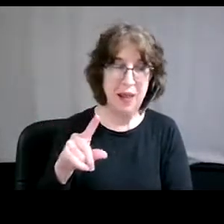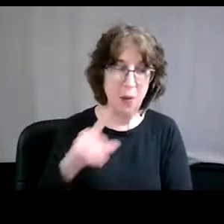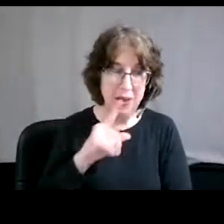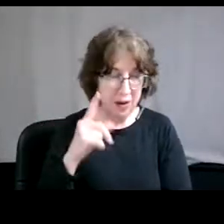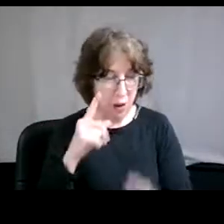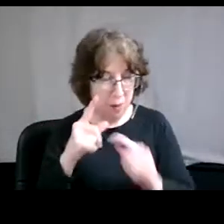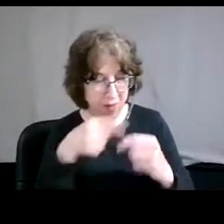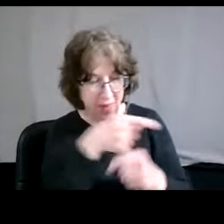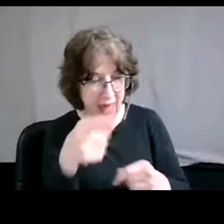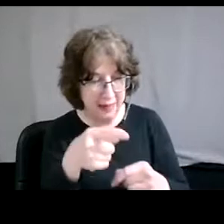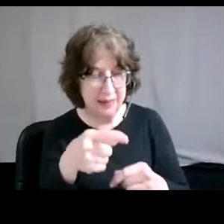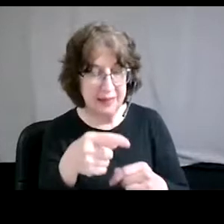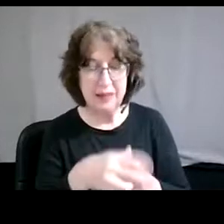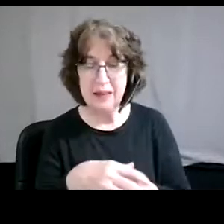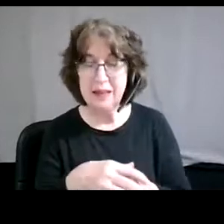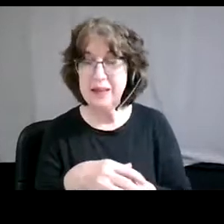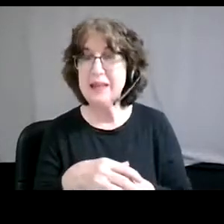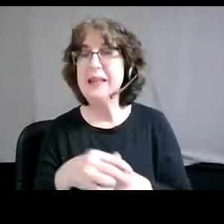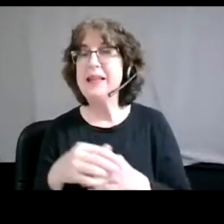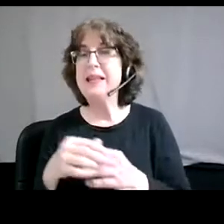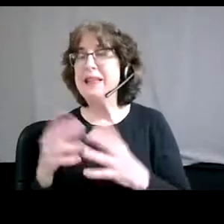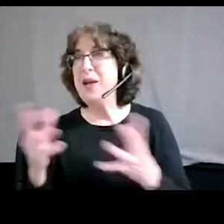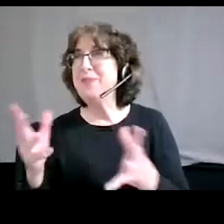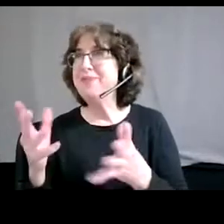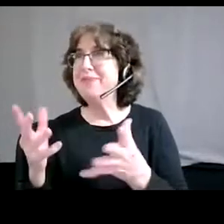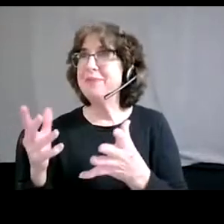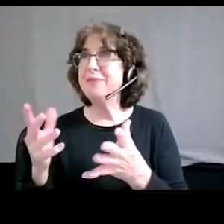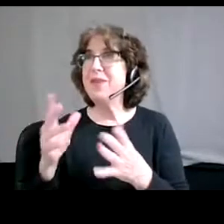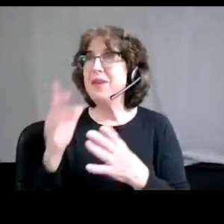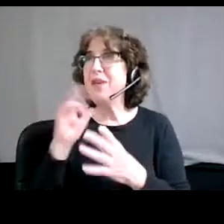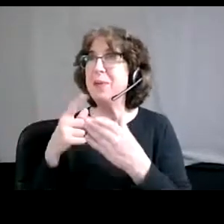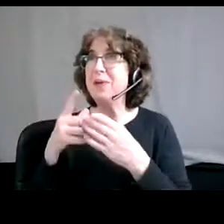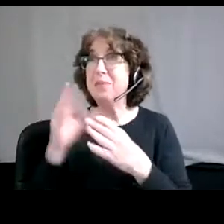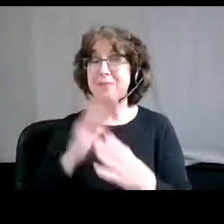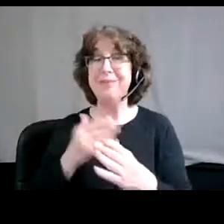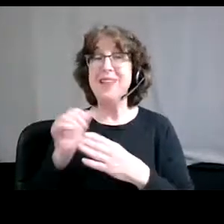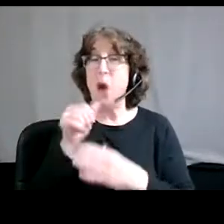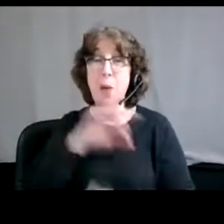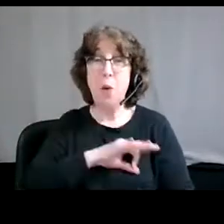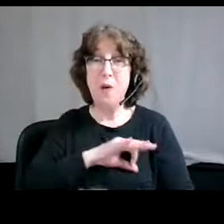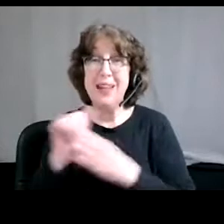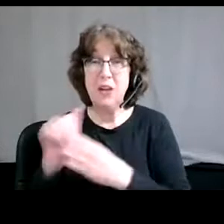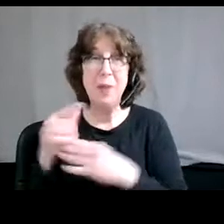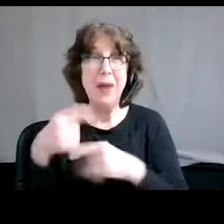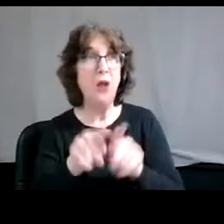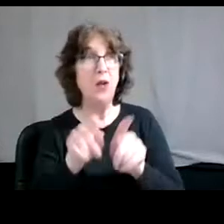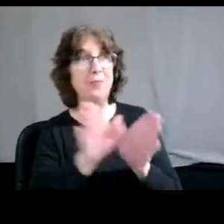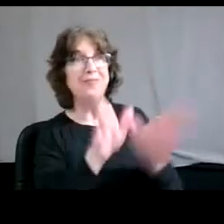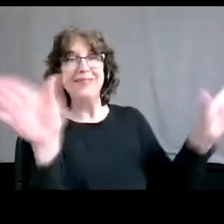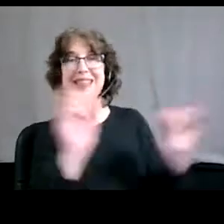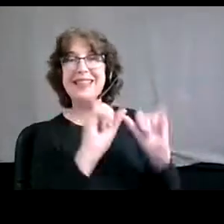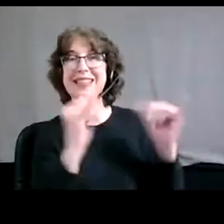in, in nonprofit leadership or just sort of anxiety in general, um, there's sort of, is this mentality that